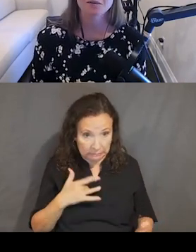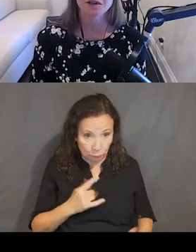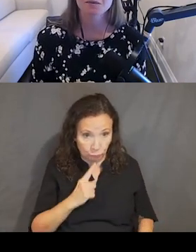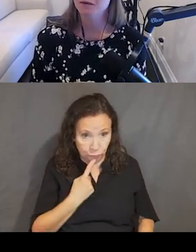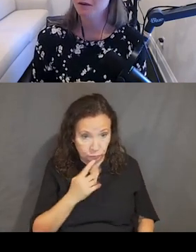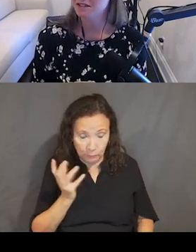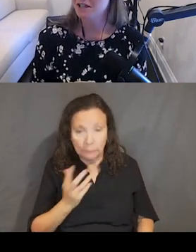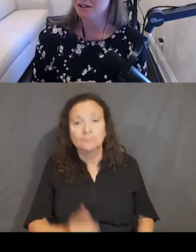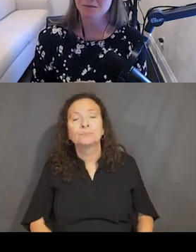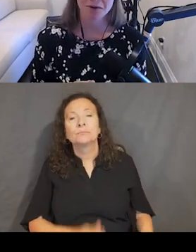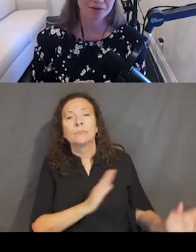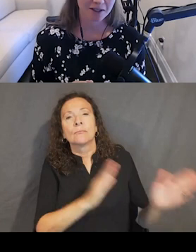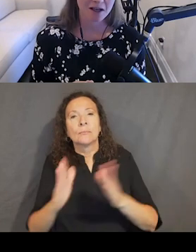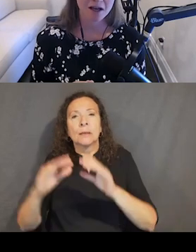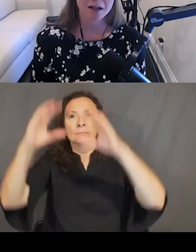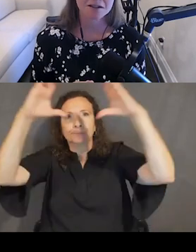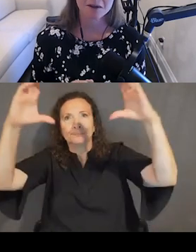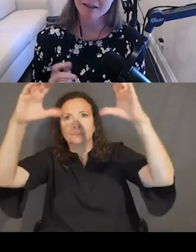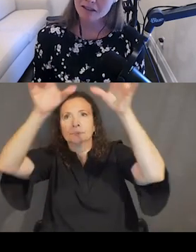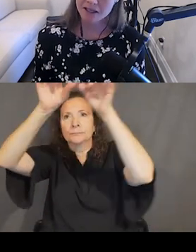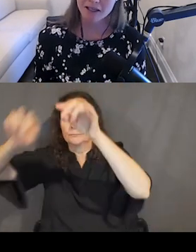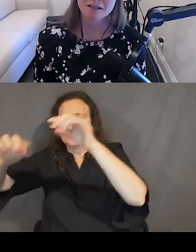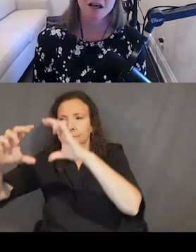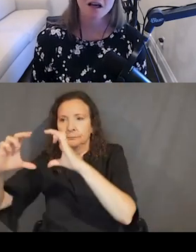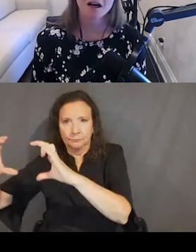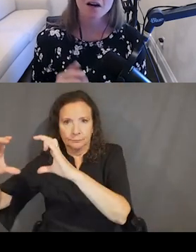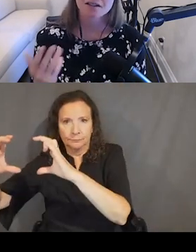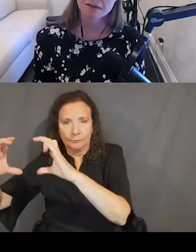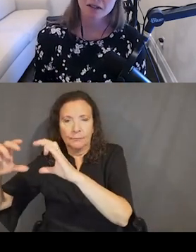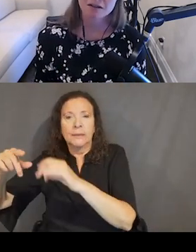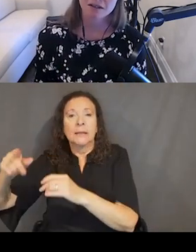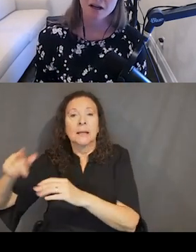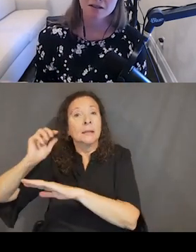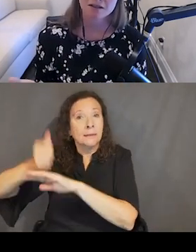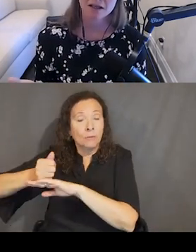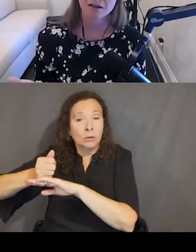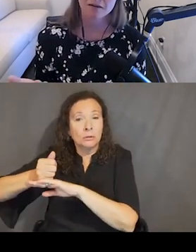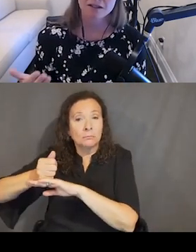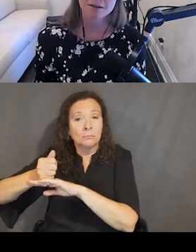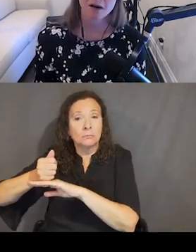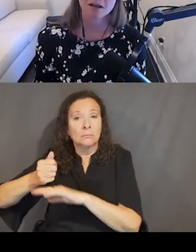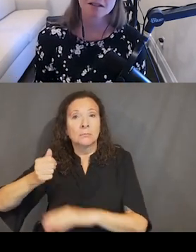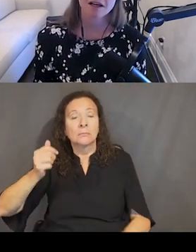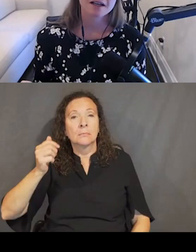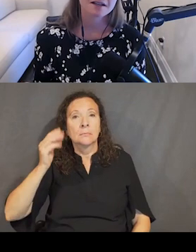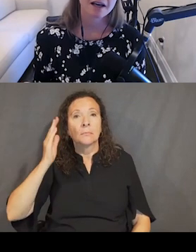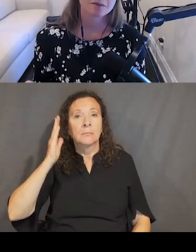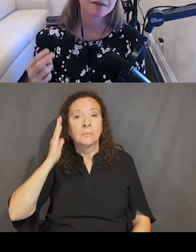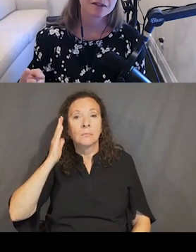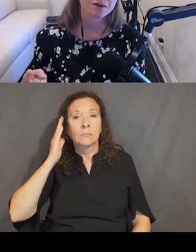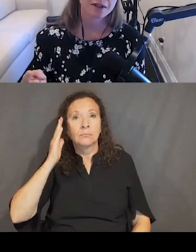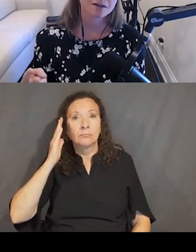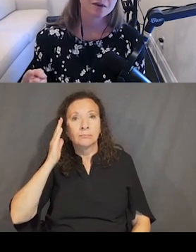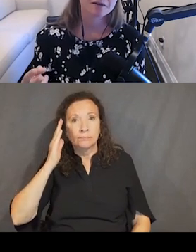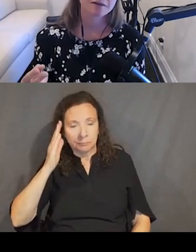And we're going to move over to child number three. So in this case, our default state of our text box is that